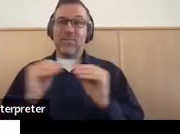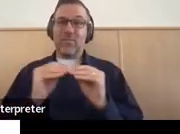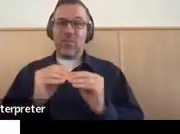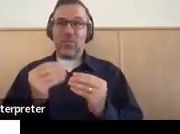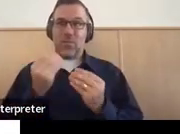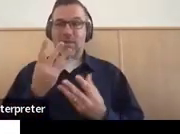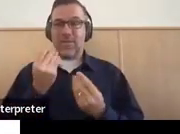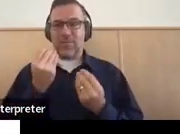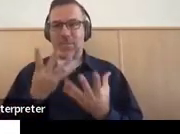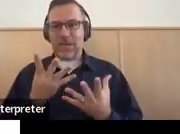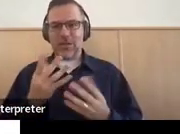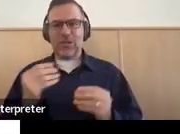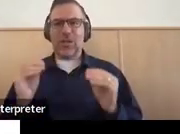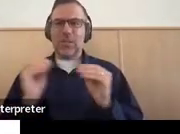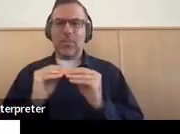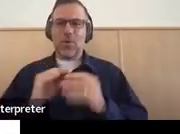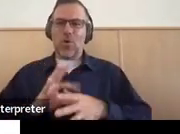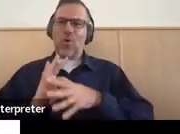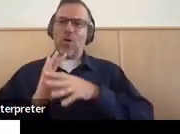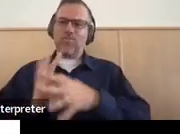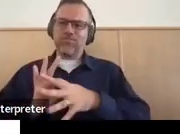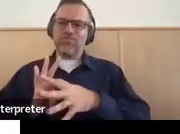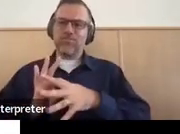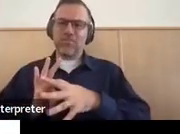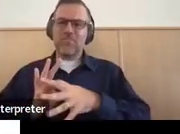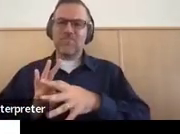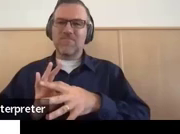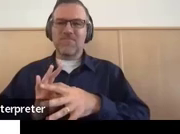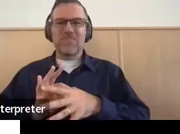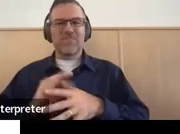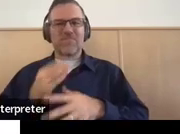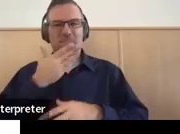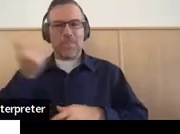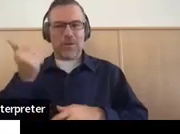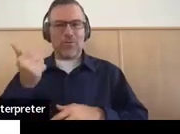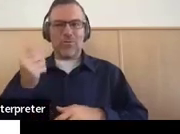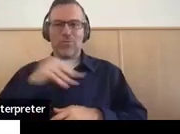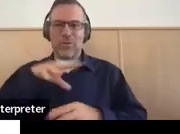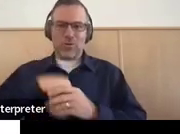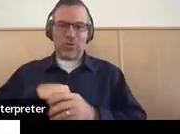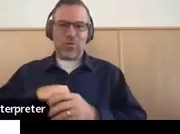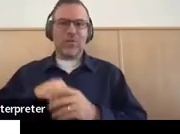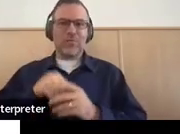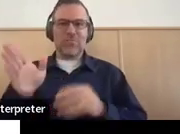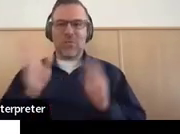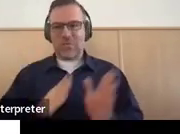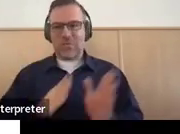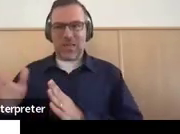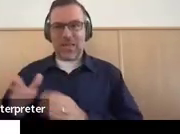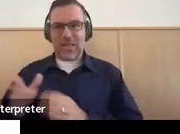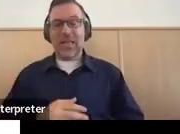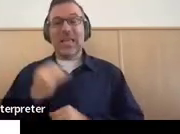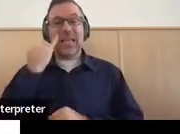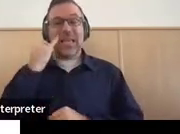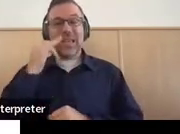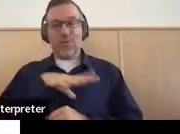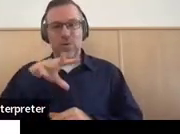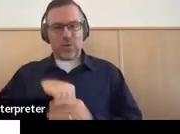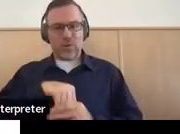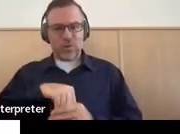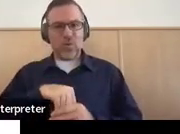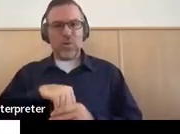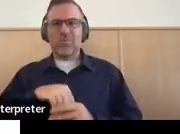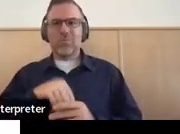my favorite word as it applies to transition planning, the better, the better it is for the